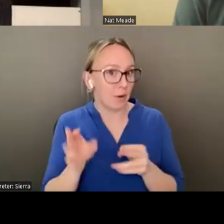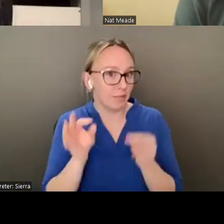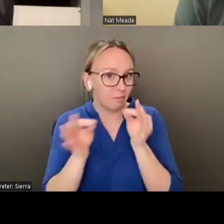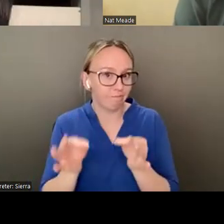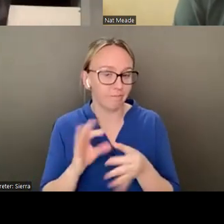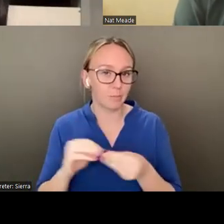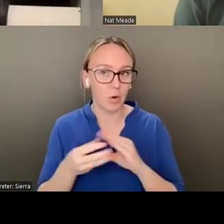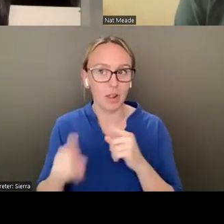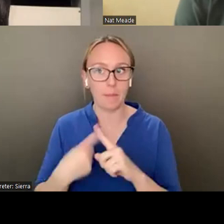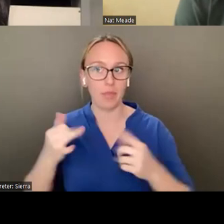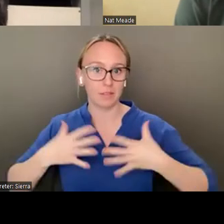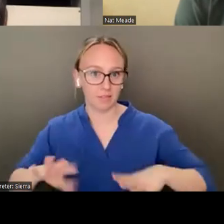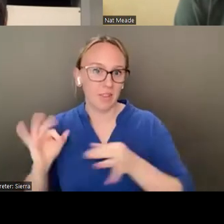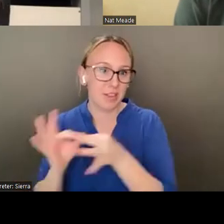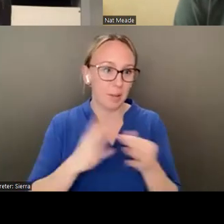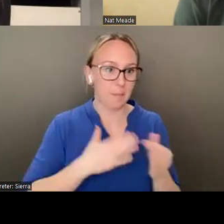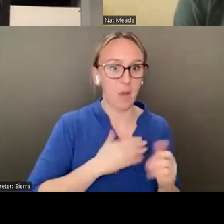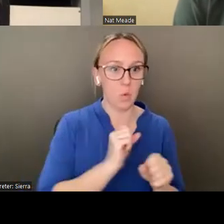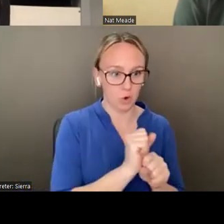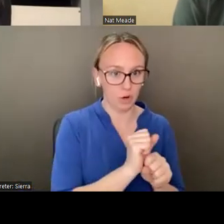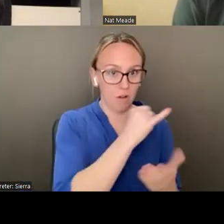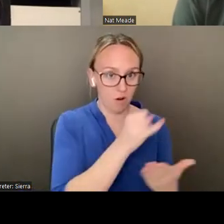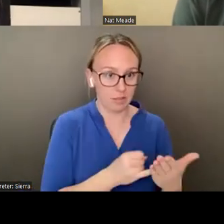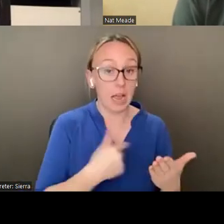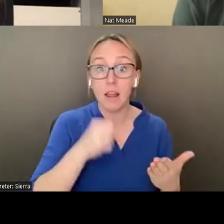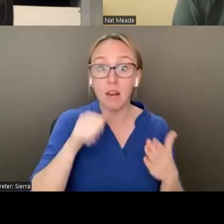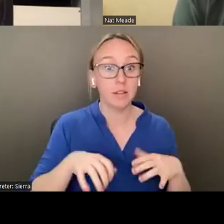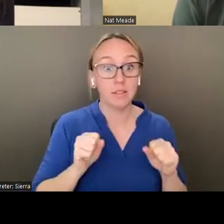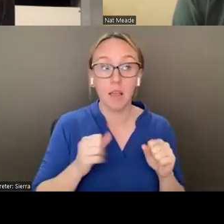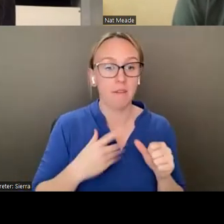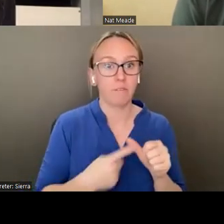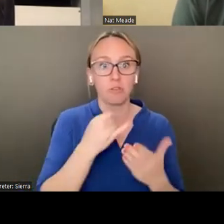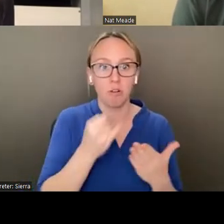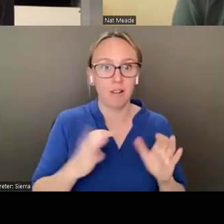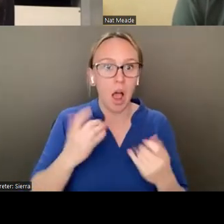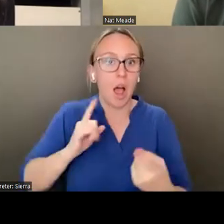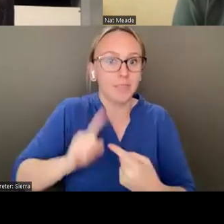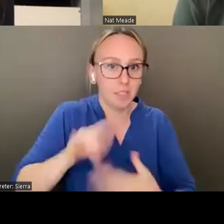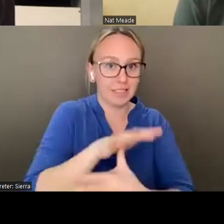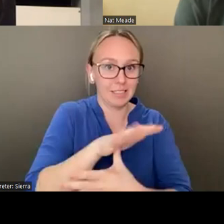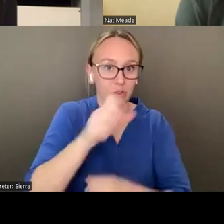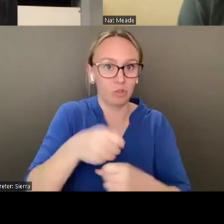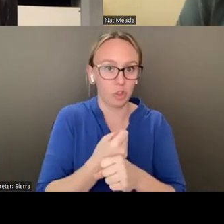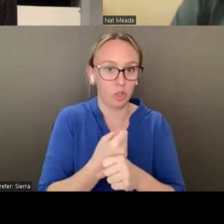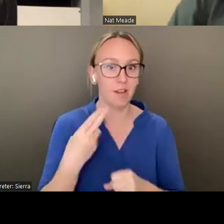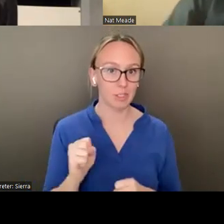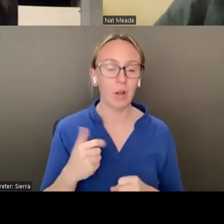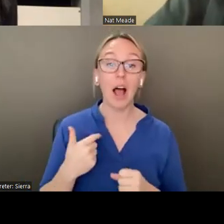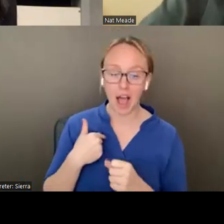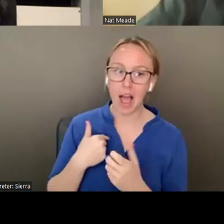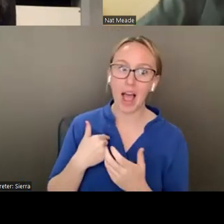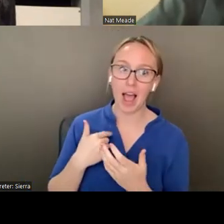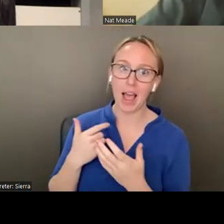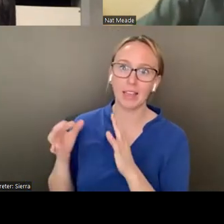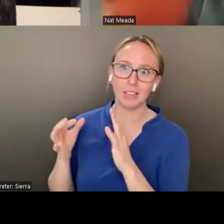I didn't take my first art class till my senior year of high school. And I credit my really wacky Vietnamese refugee